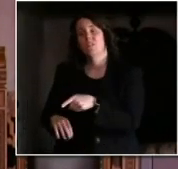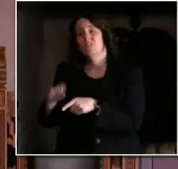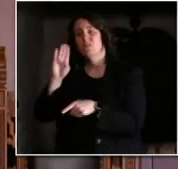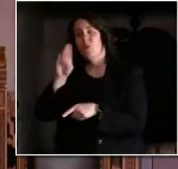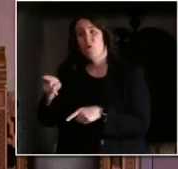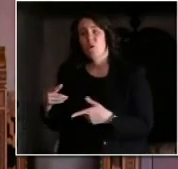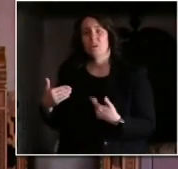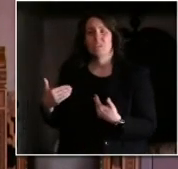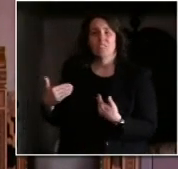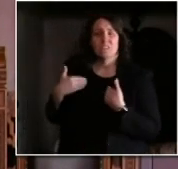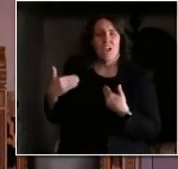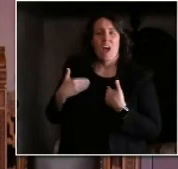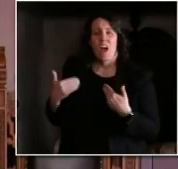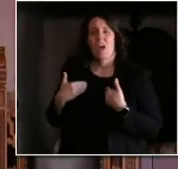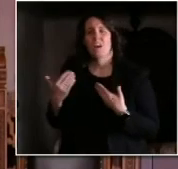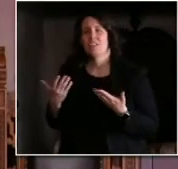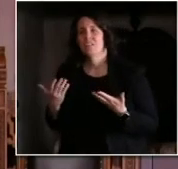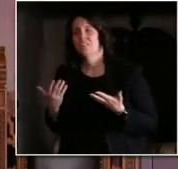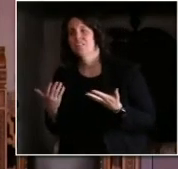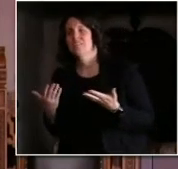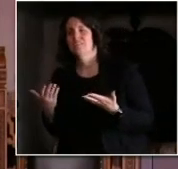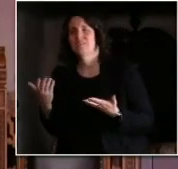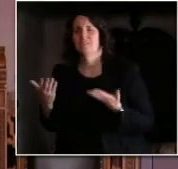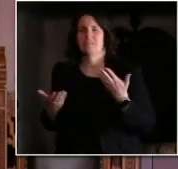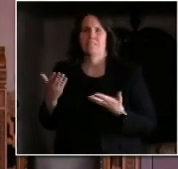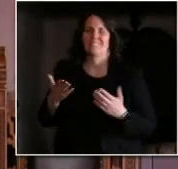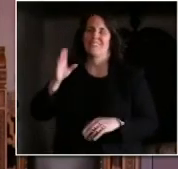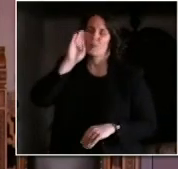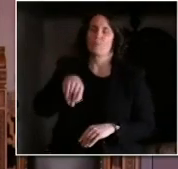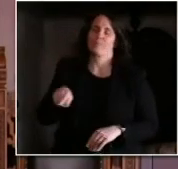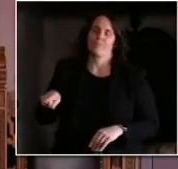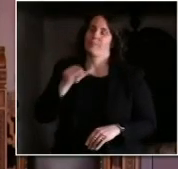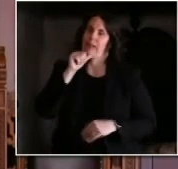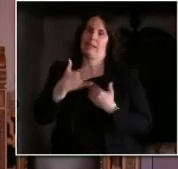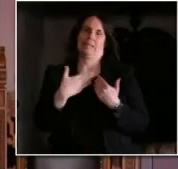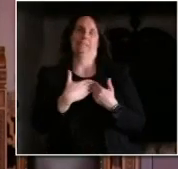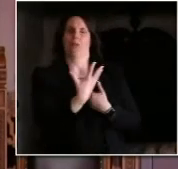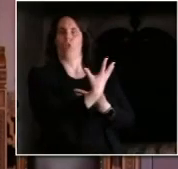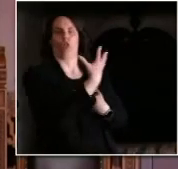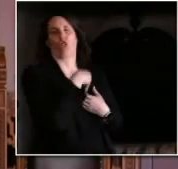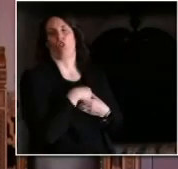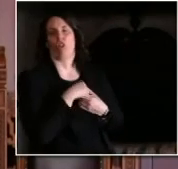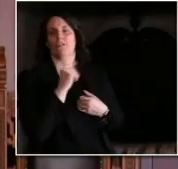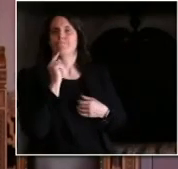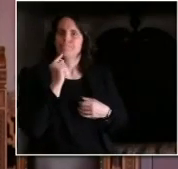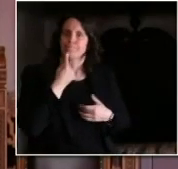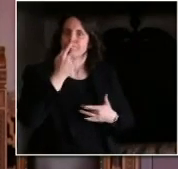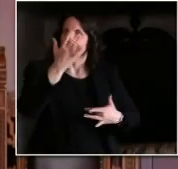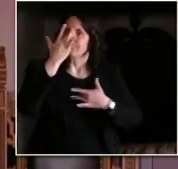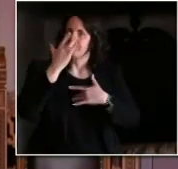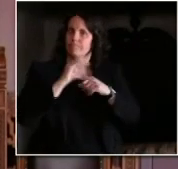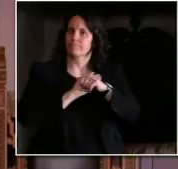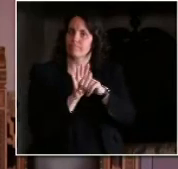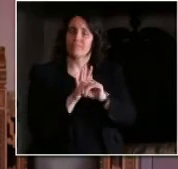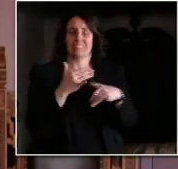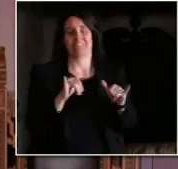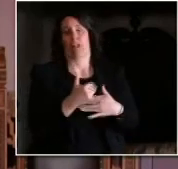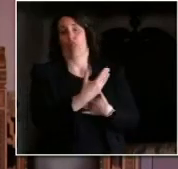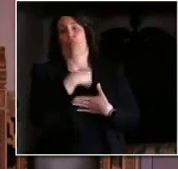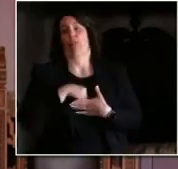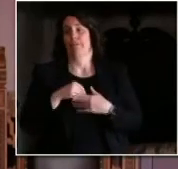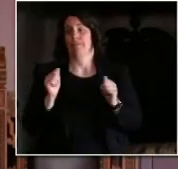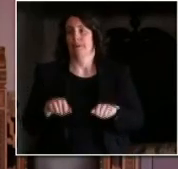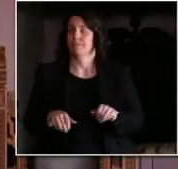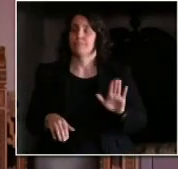to have significant issues with COVID-19. But the fact of the matter is, each